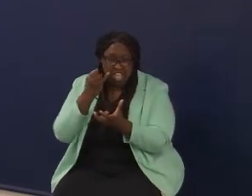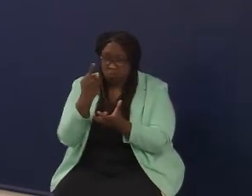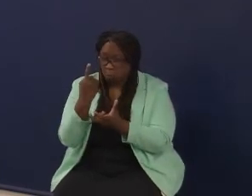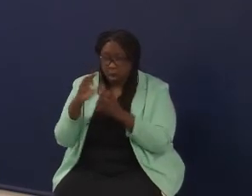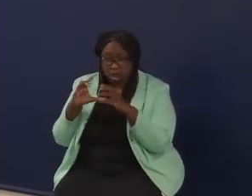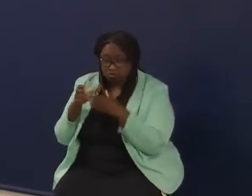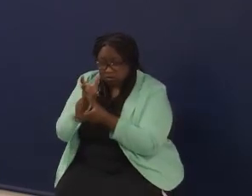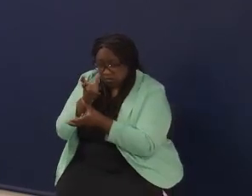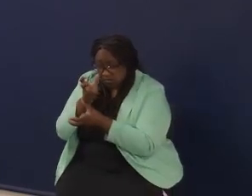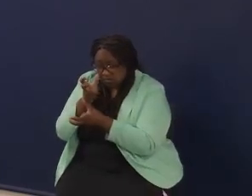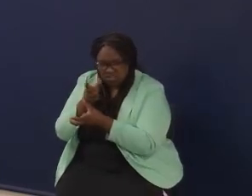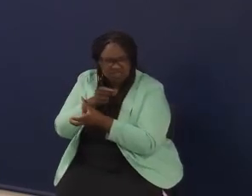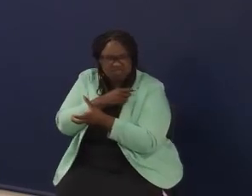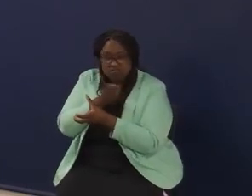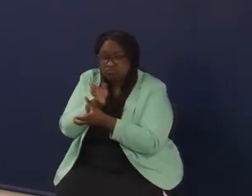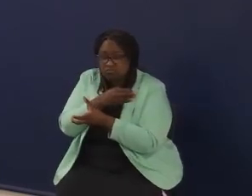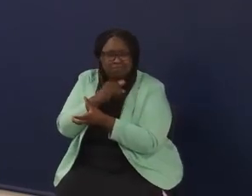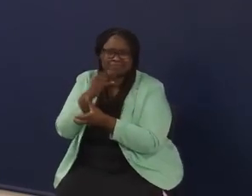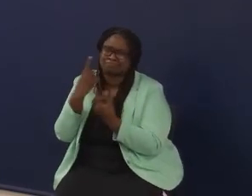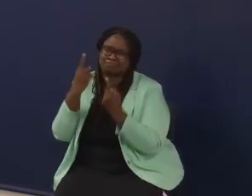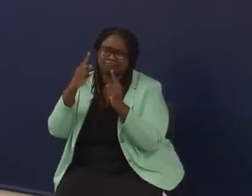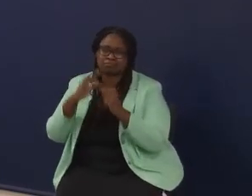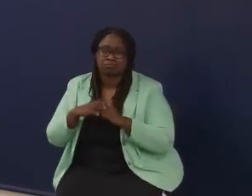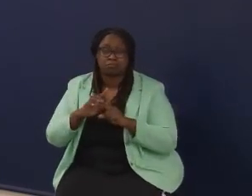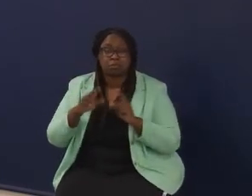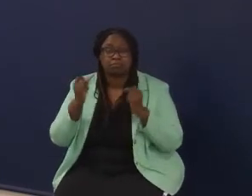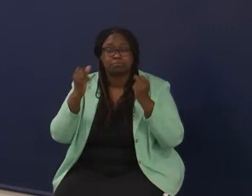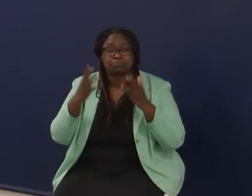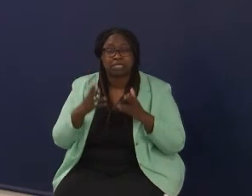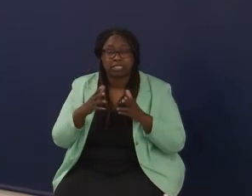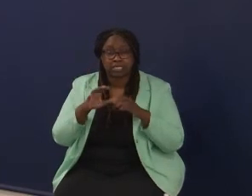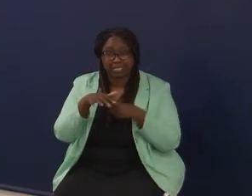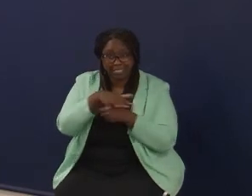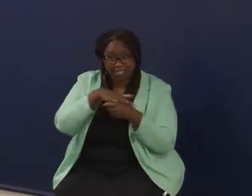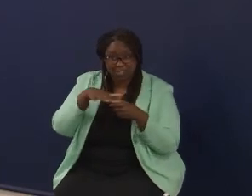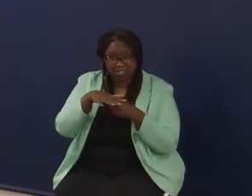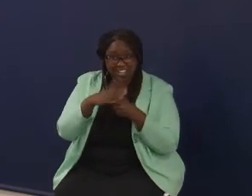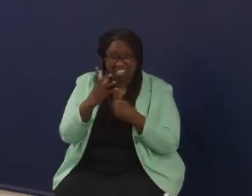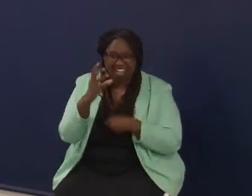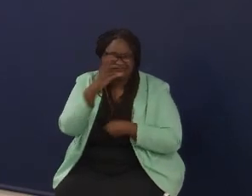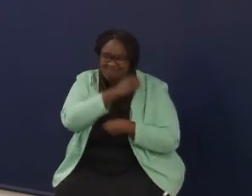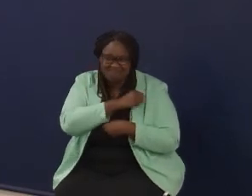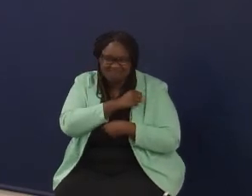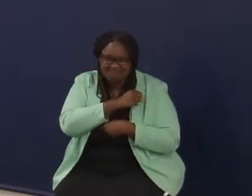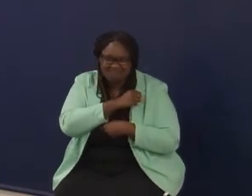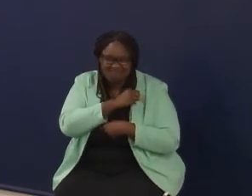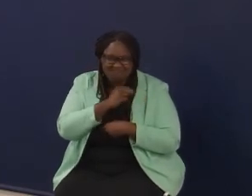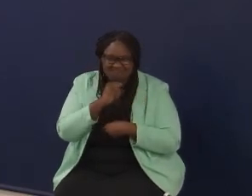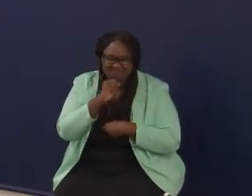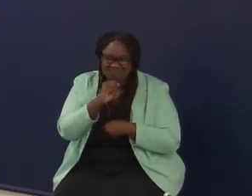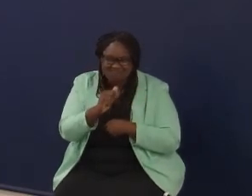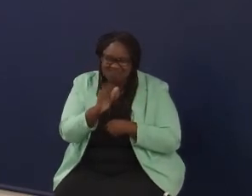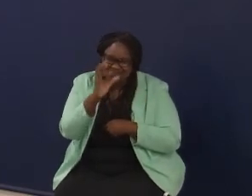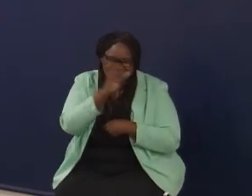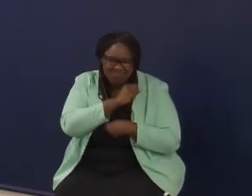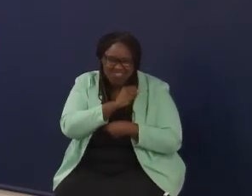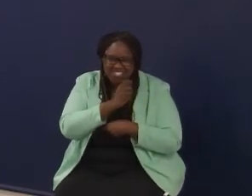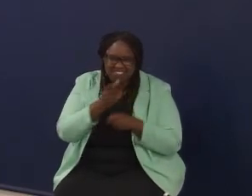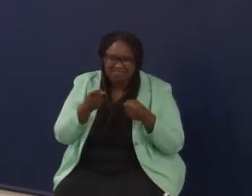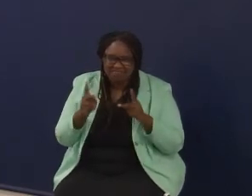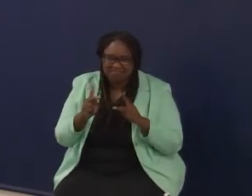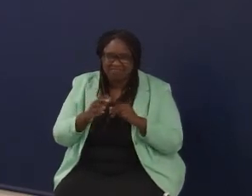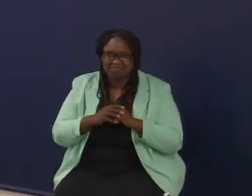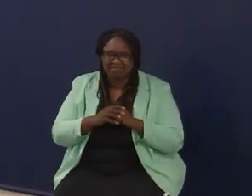what you're saying. But I do think it's. But I think a lot of districts do miss that bug. Right. They do. They do. I mean, you know, student,